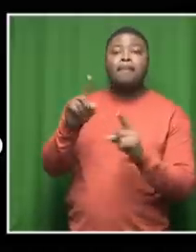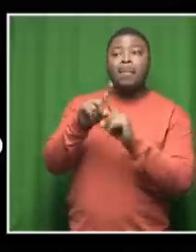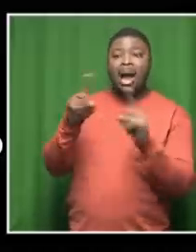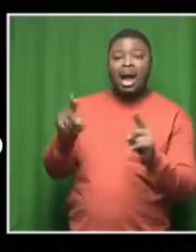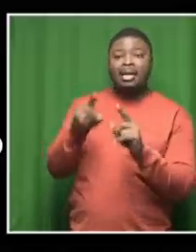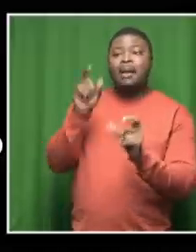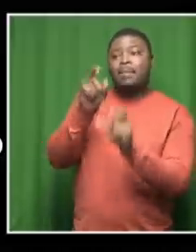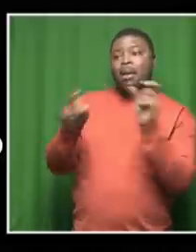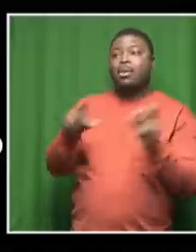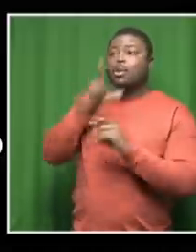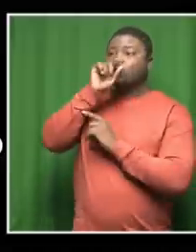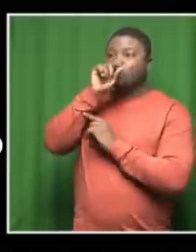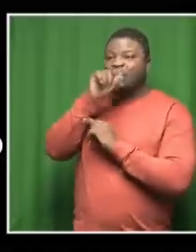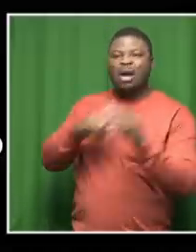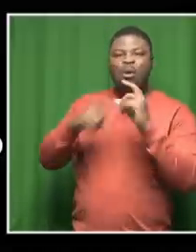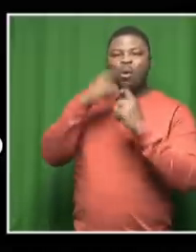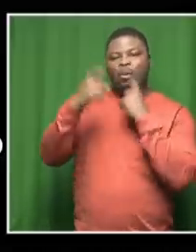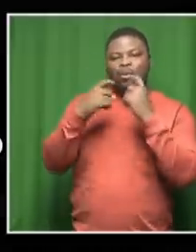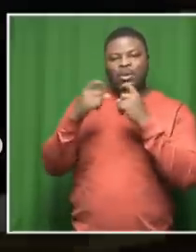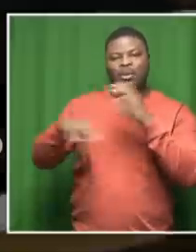twitter at his attention yesterday